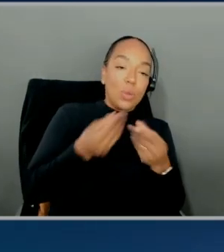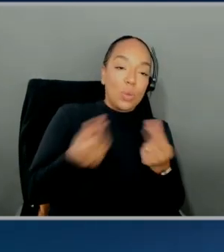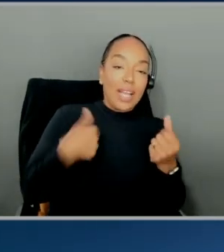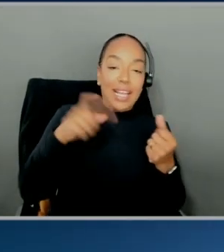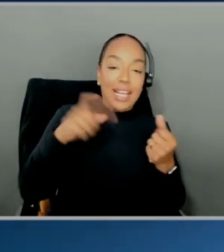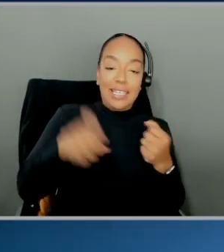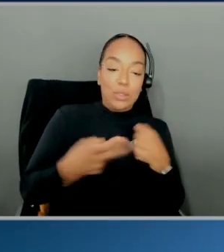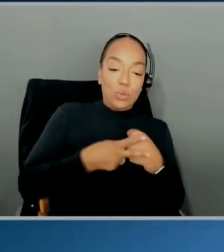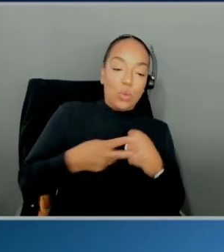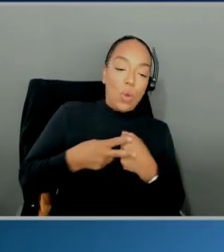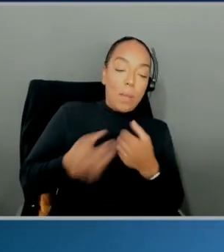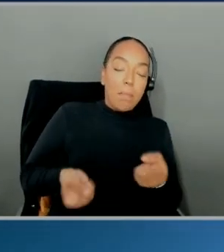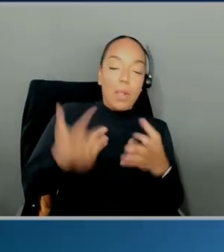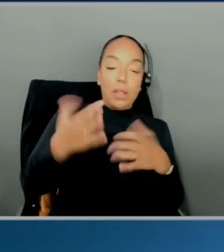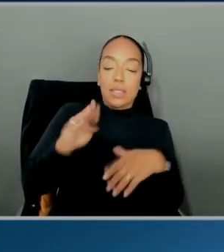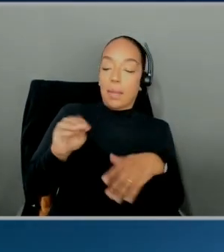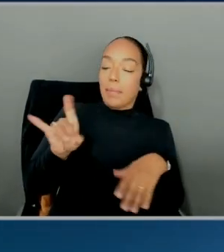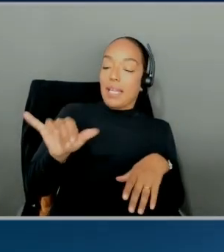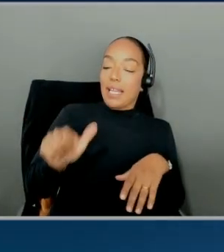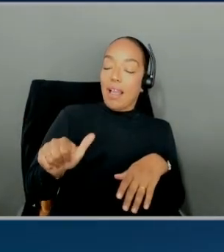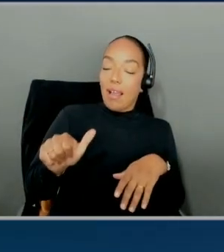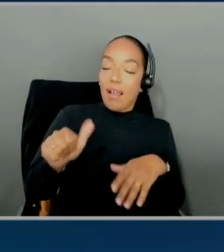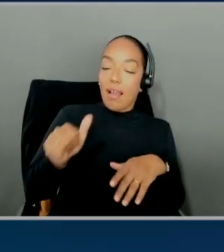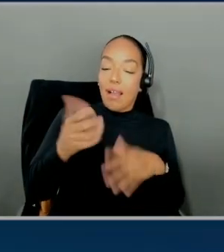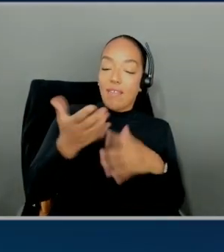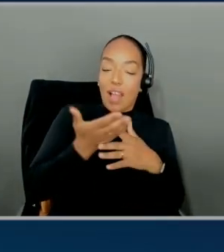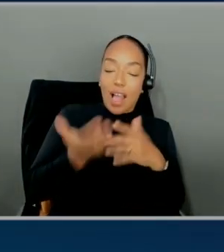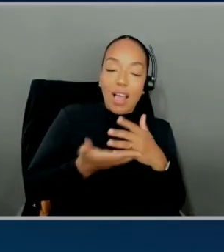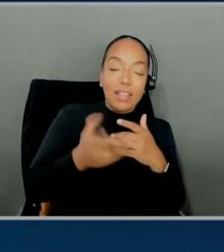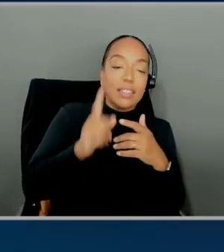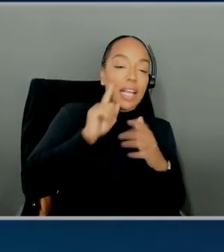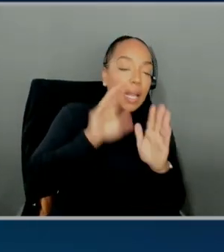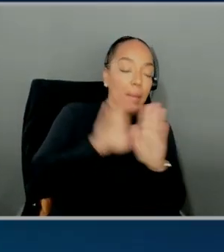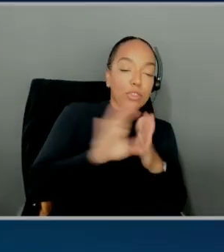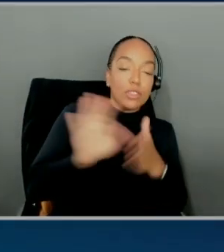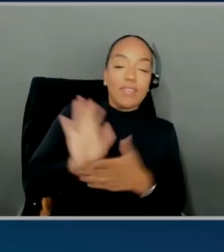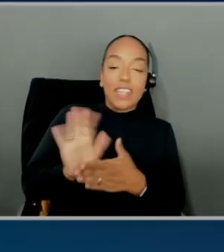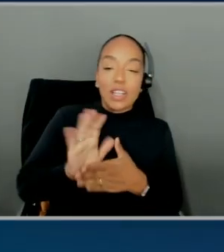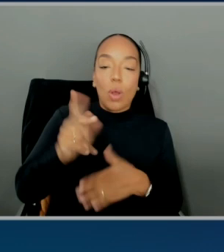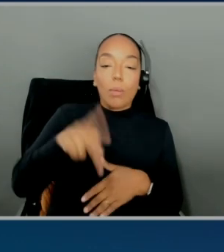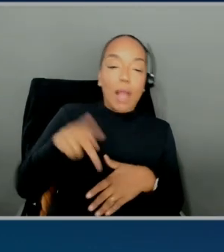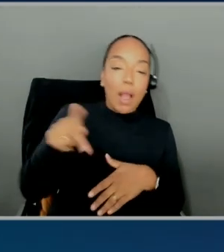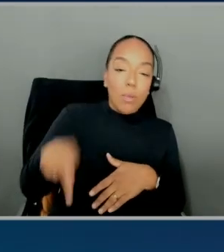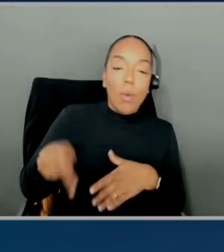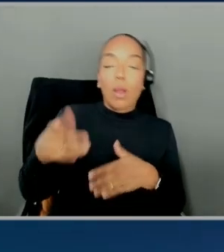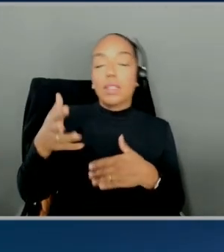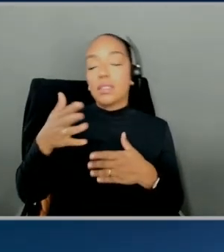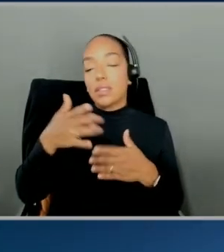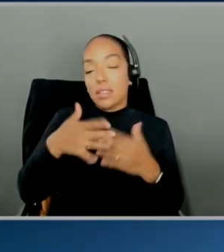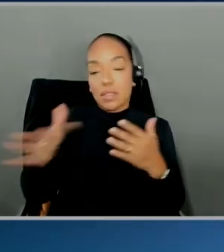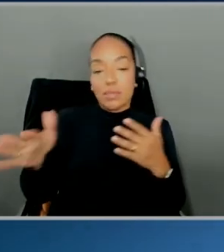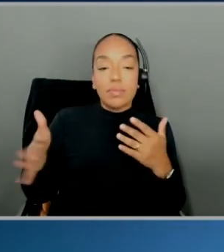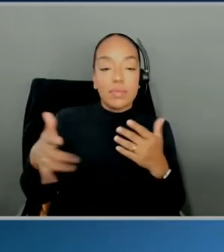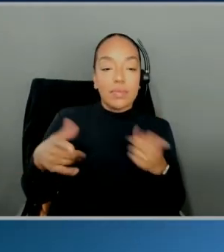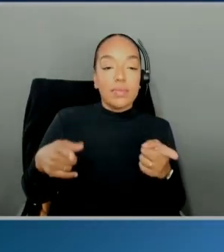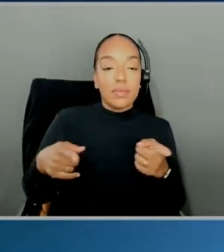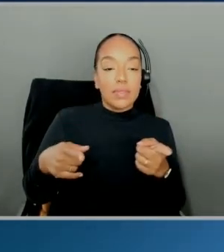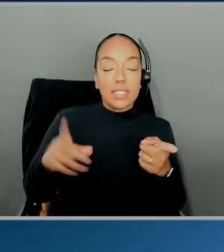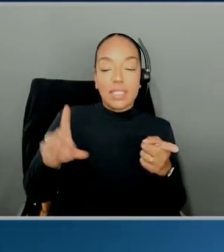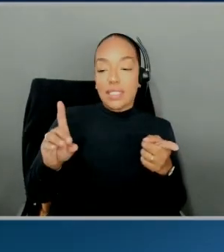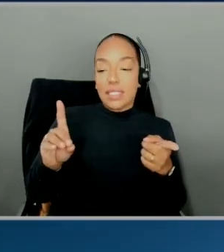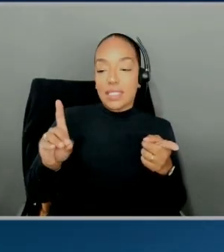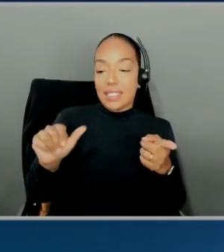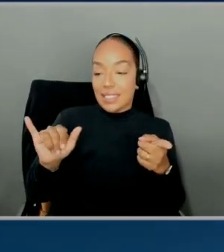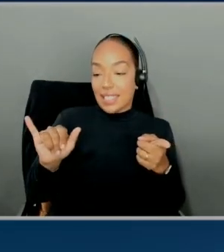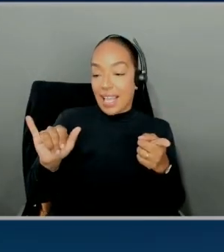like images and videos. They point out they need to store PDFs, Word document, PowerPoints, et cetera. So. DynamoDB. DynamoDB. You know, that